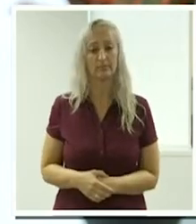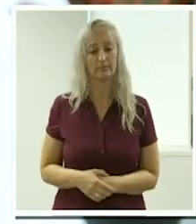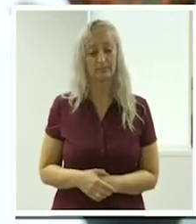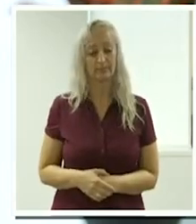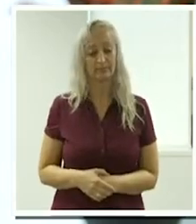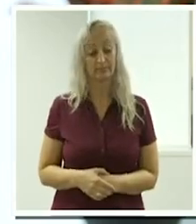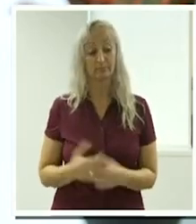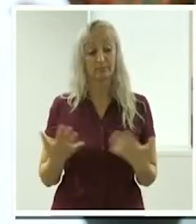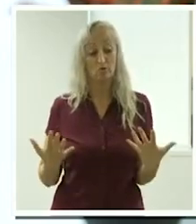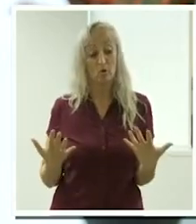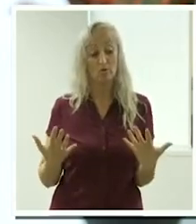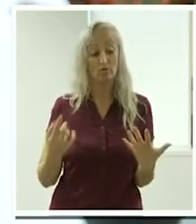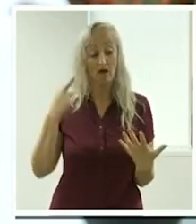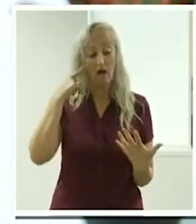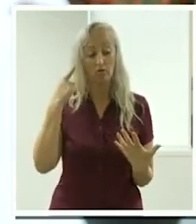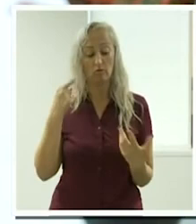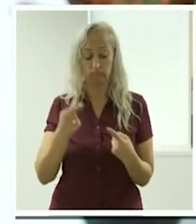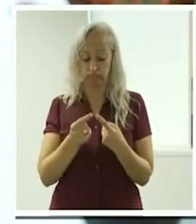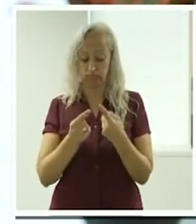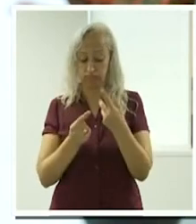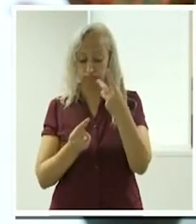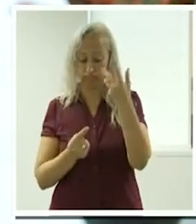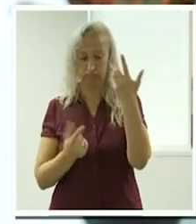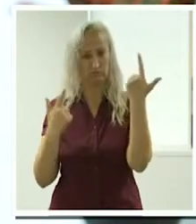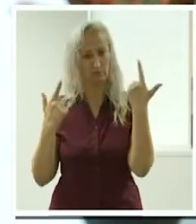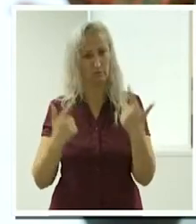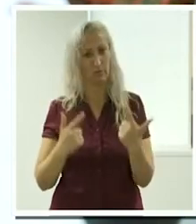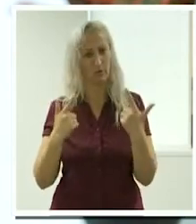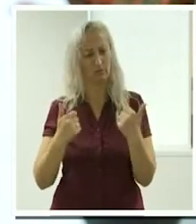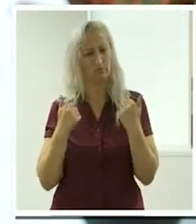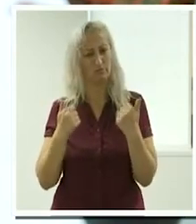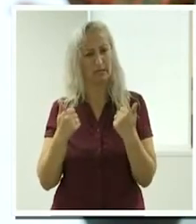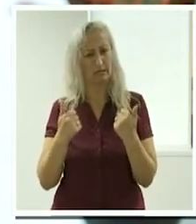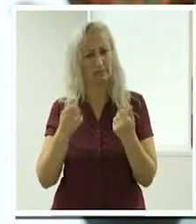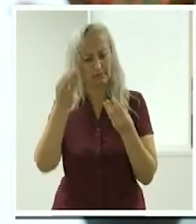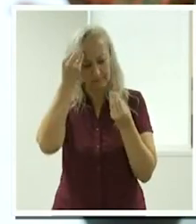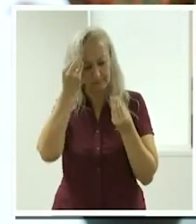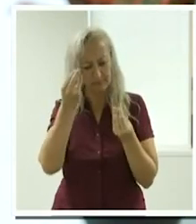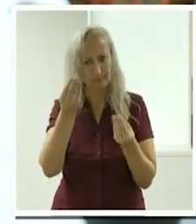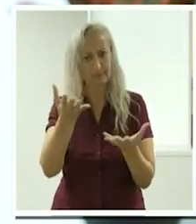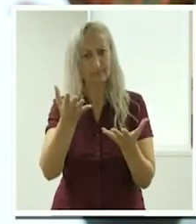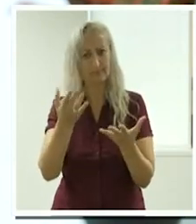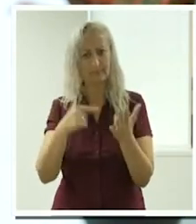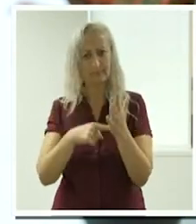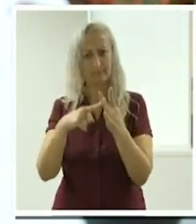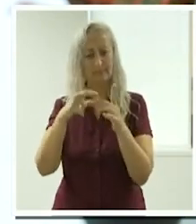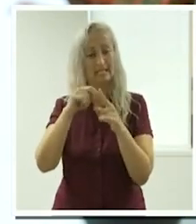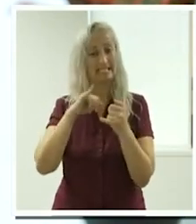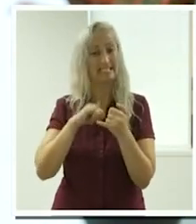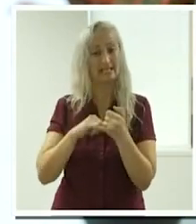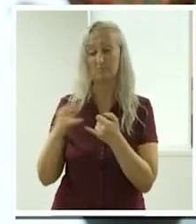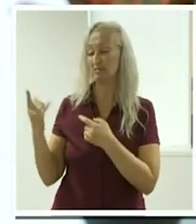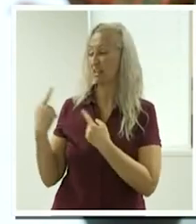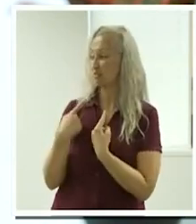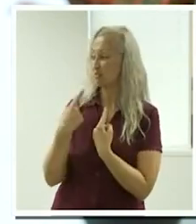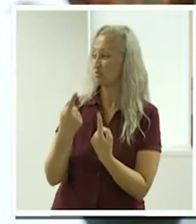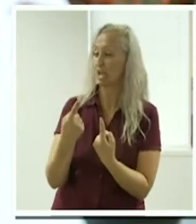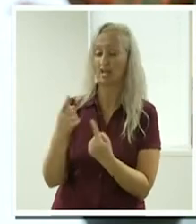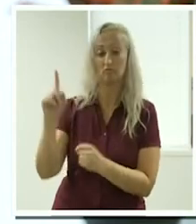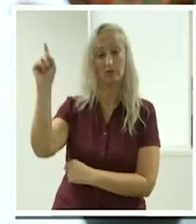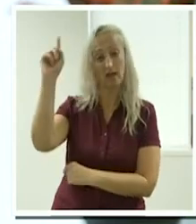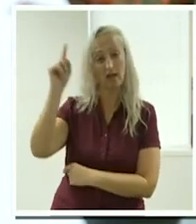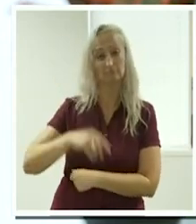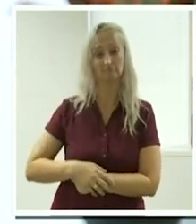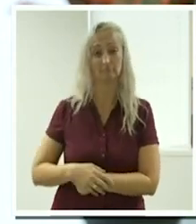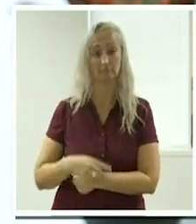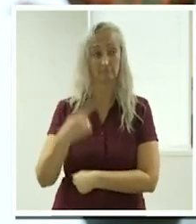so i i thought there was some really uh great messages that and great tips and insights that you've shared today and i